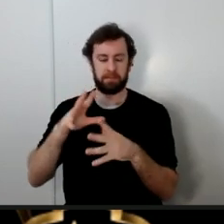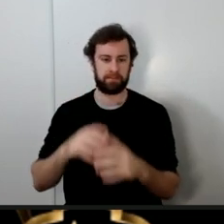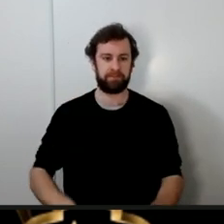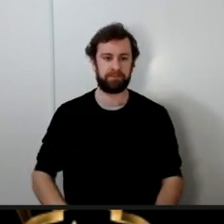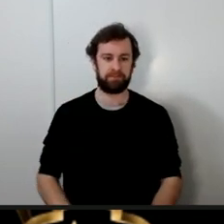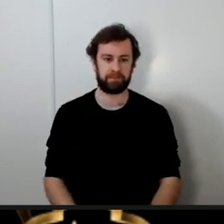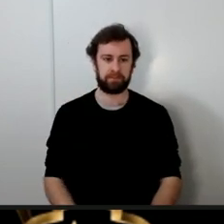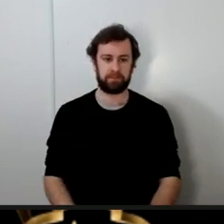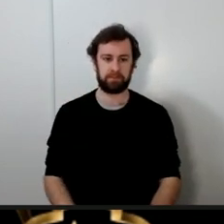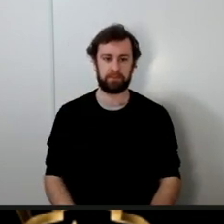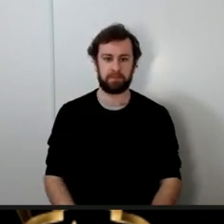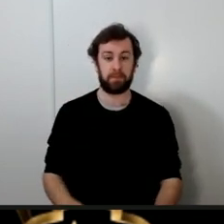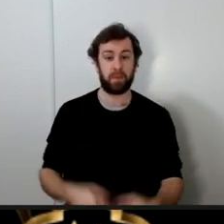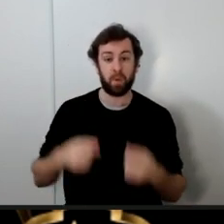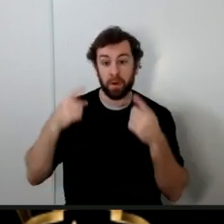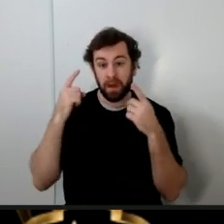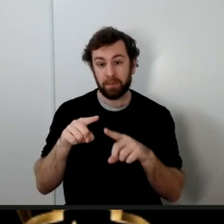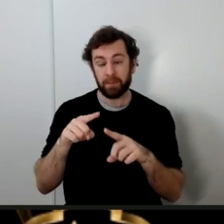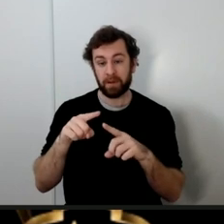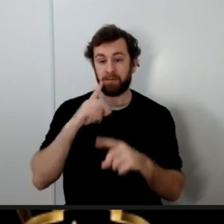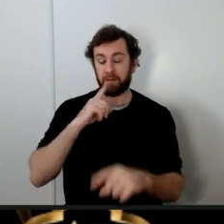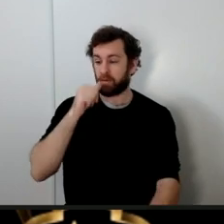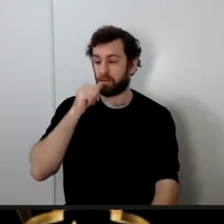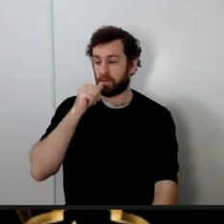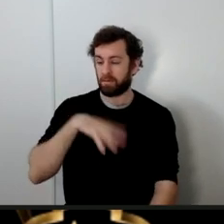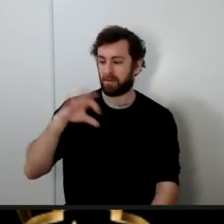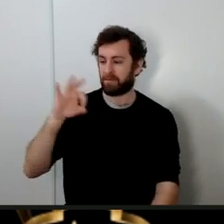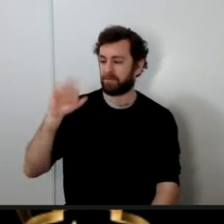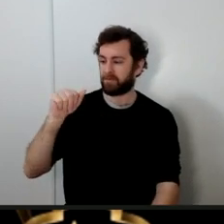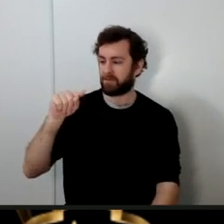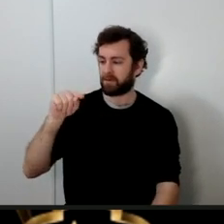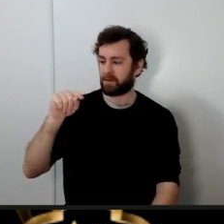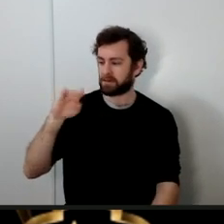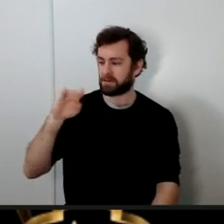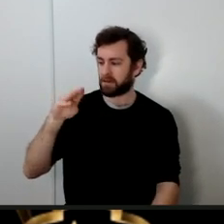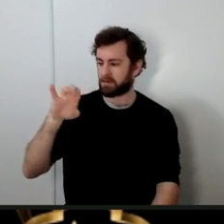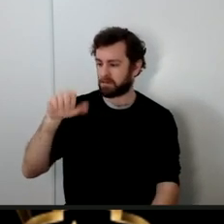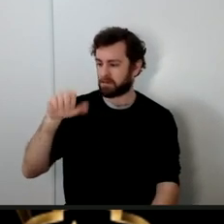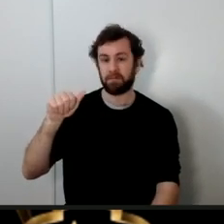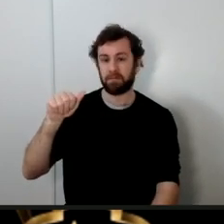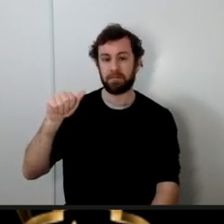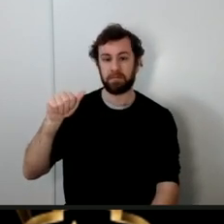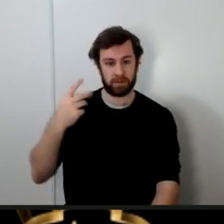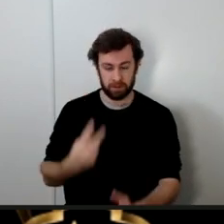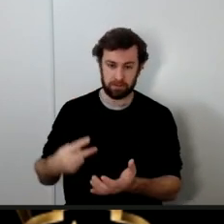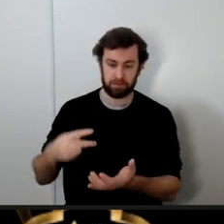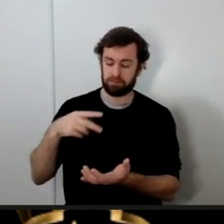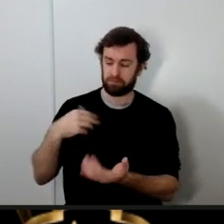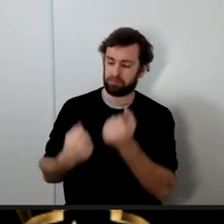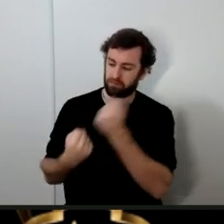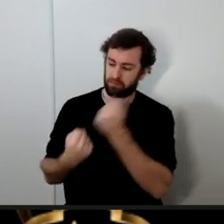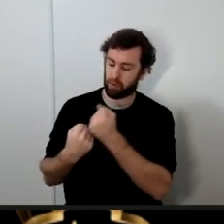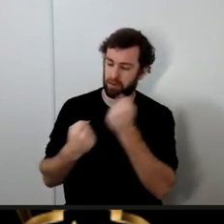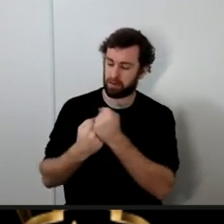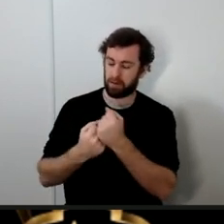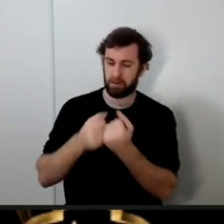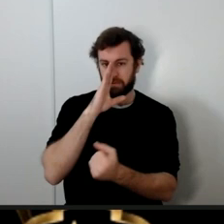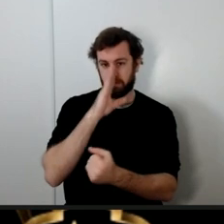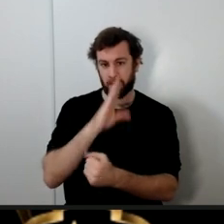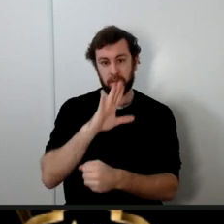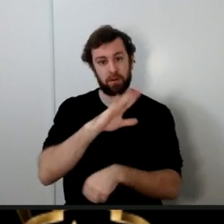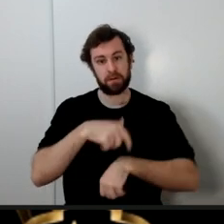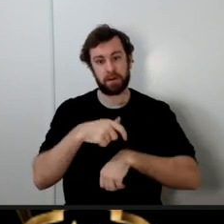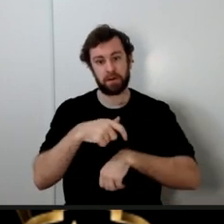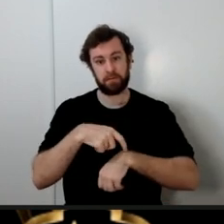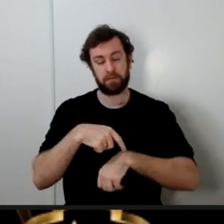but what happened to Lady Fatima she stood up for the Imam of her time but she